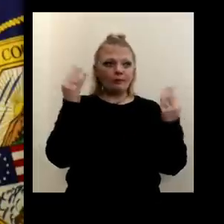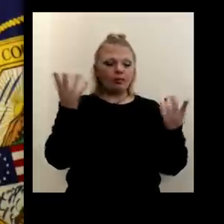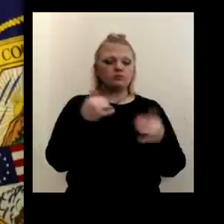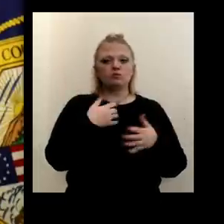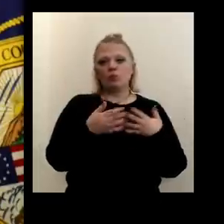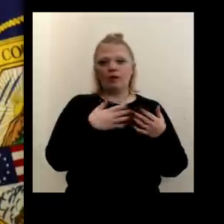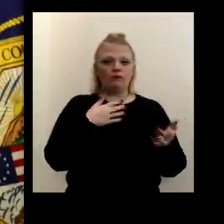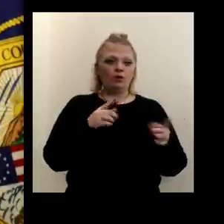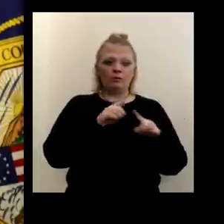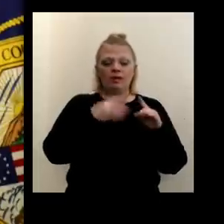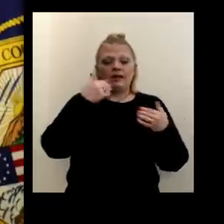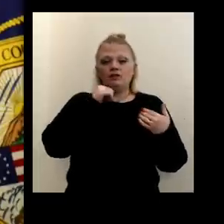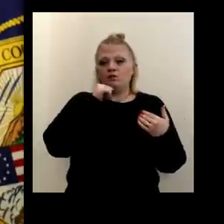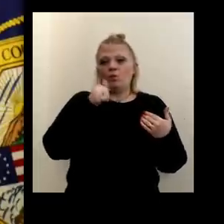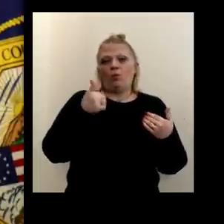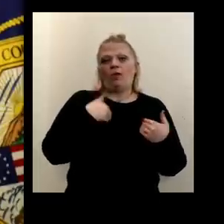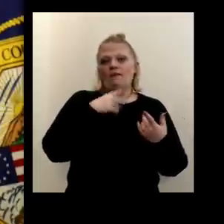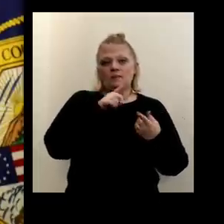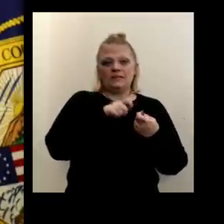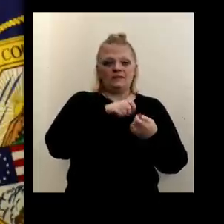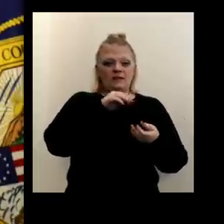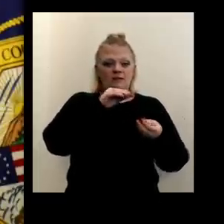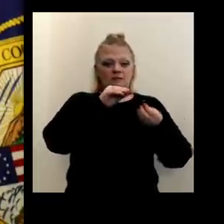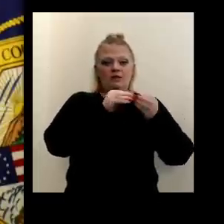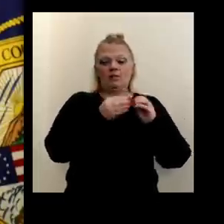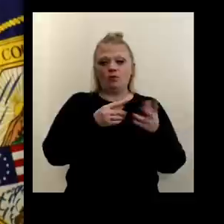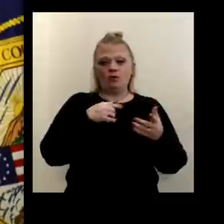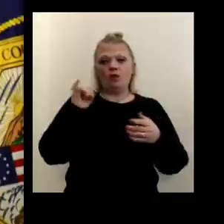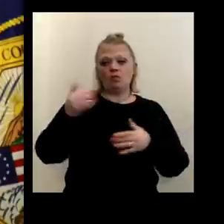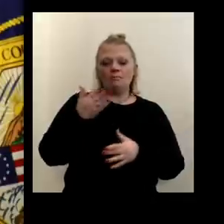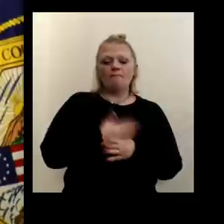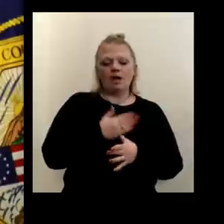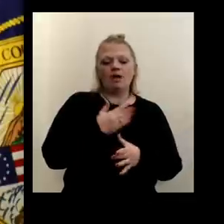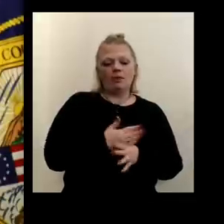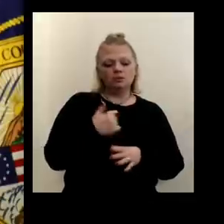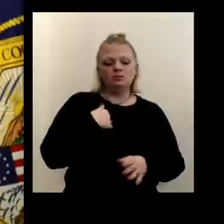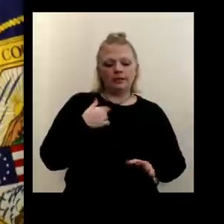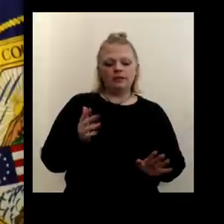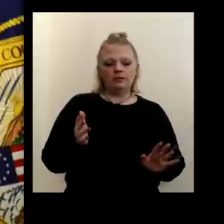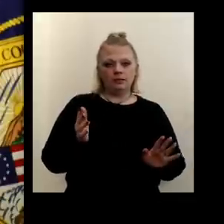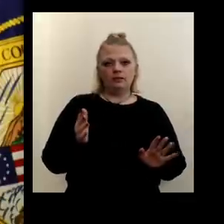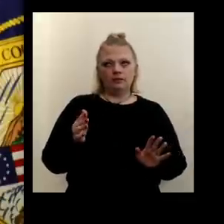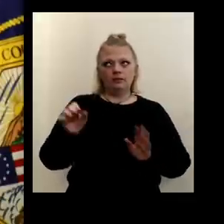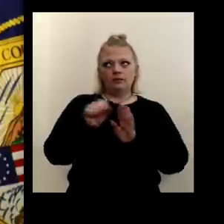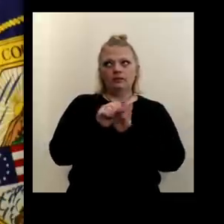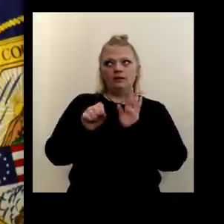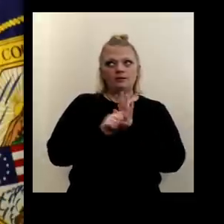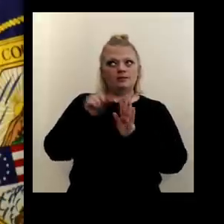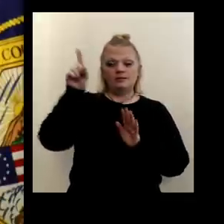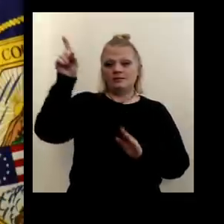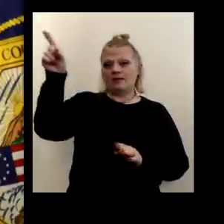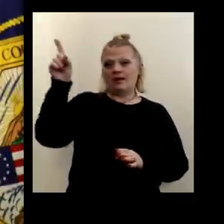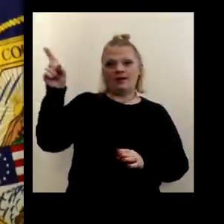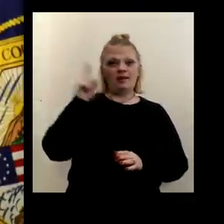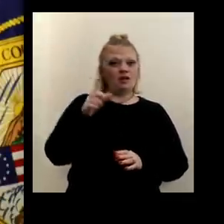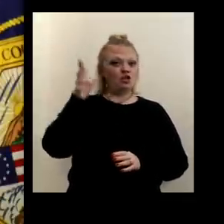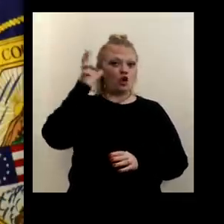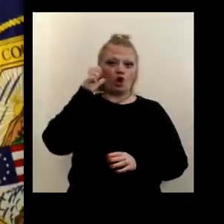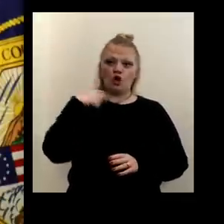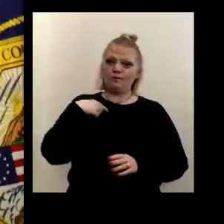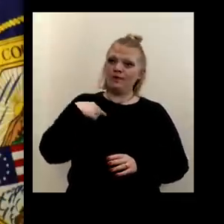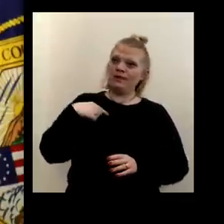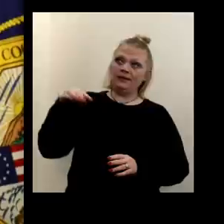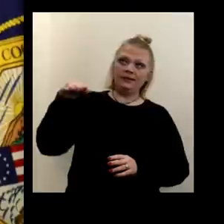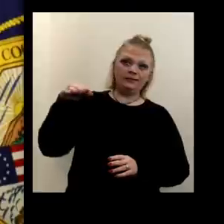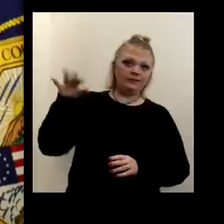not have a number. It is, it bothers me and the state officials have heard me say it that I'd want